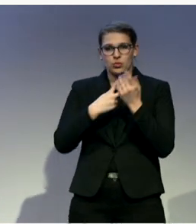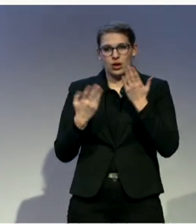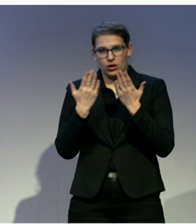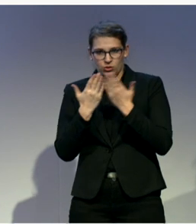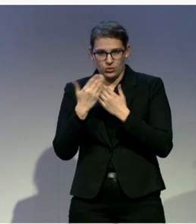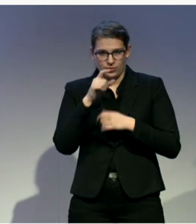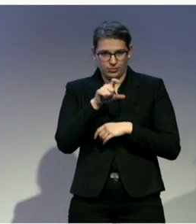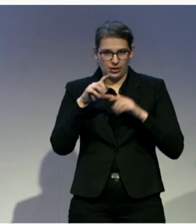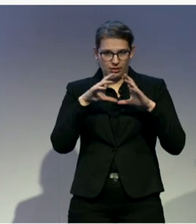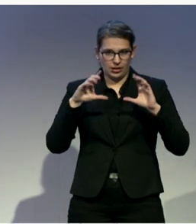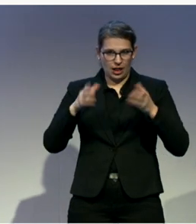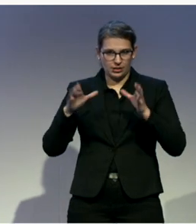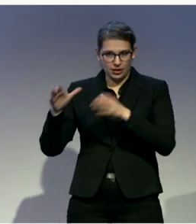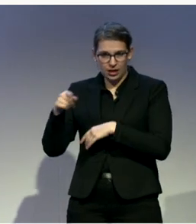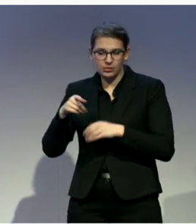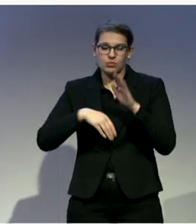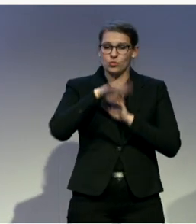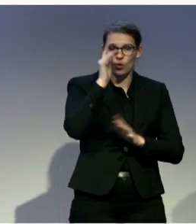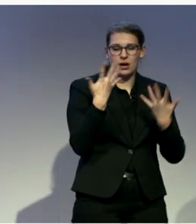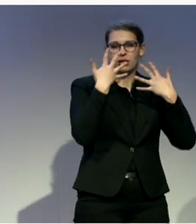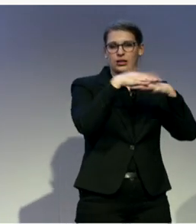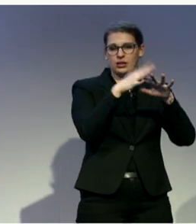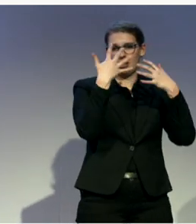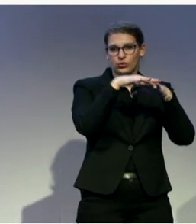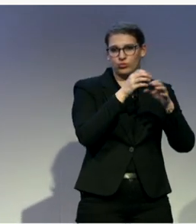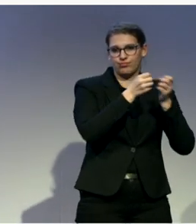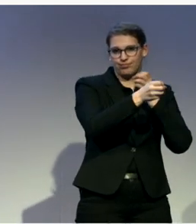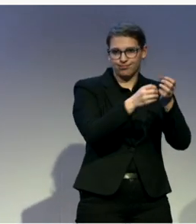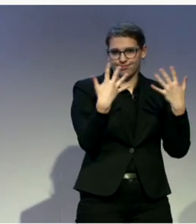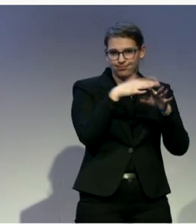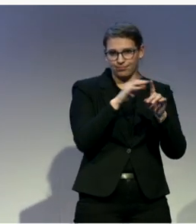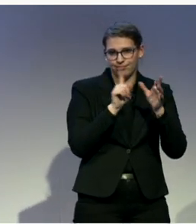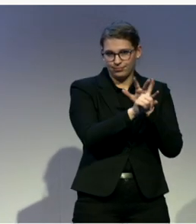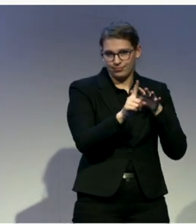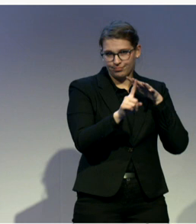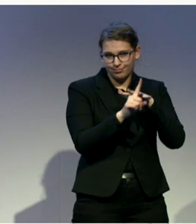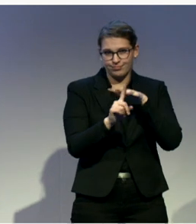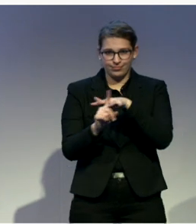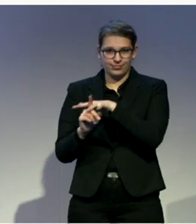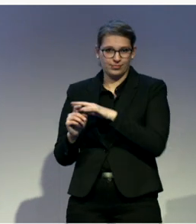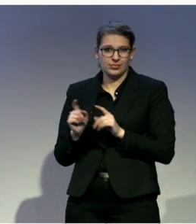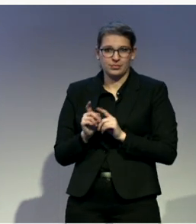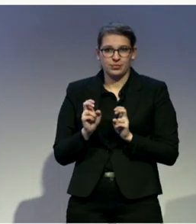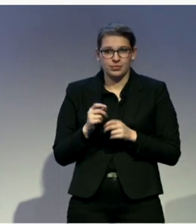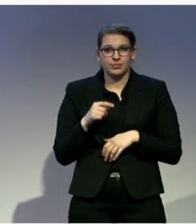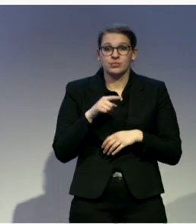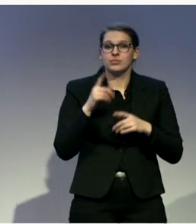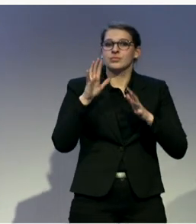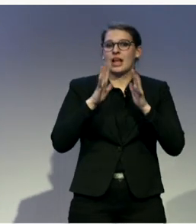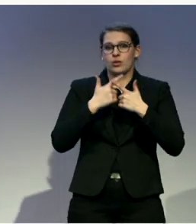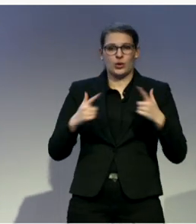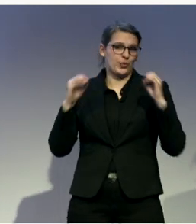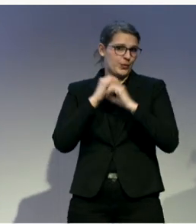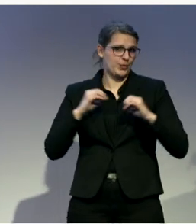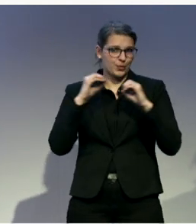don't offer sign language at the school. So there is no subject of sign language. So there is a big lag during